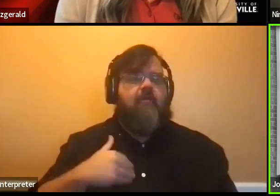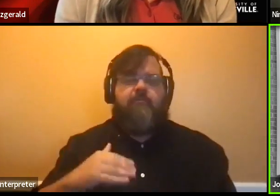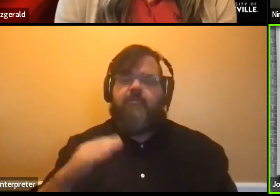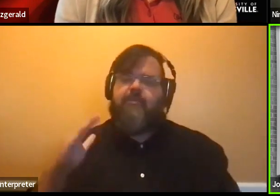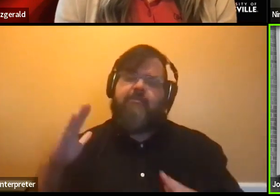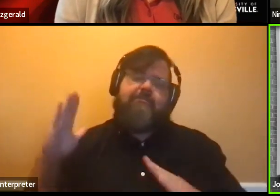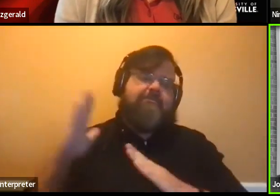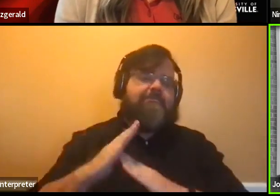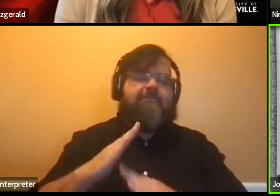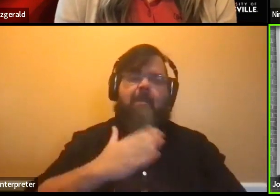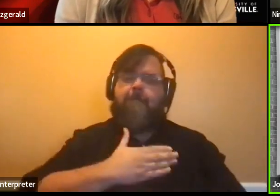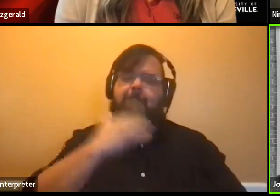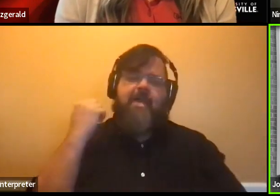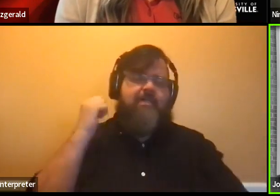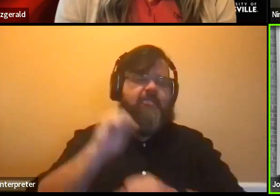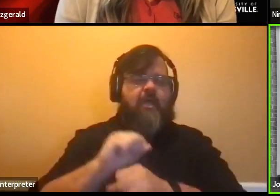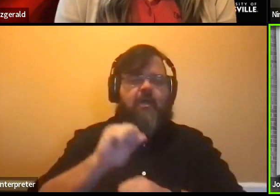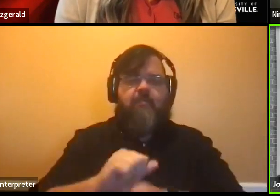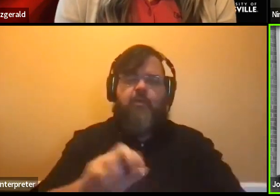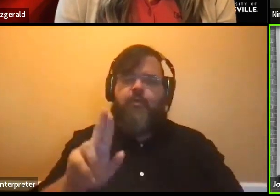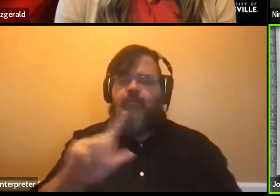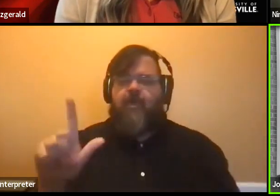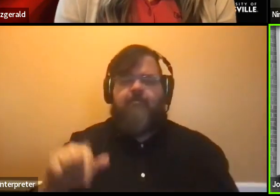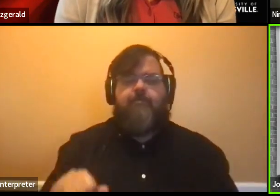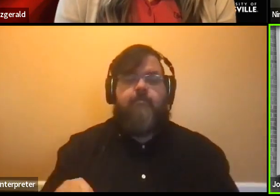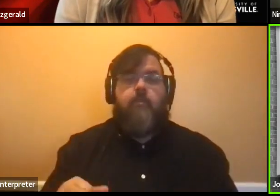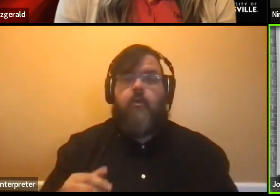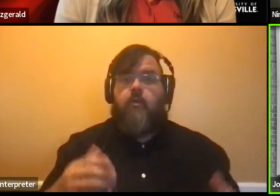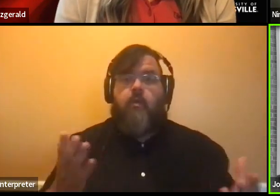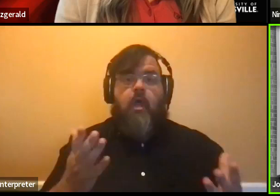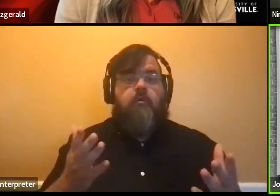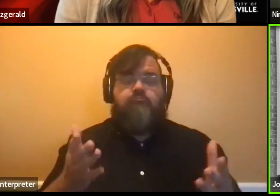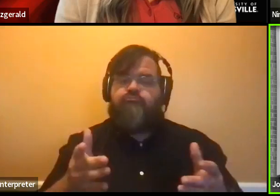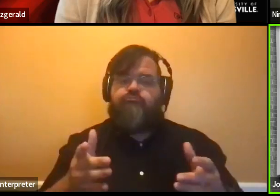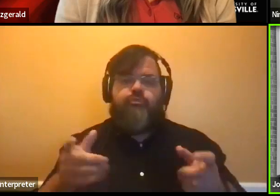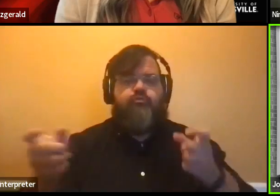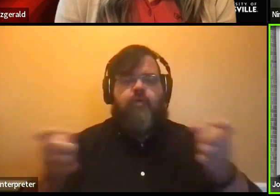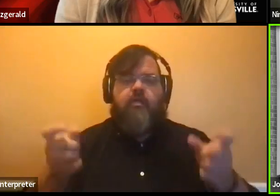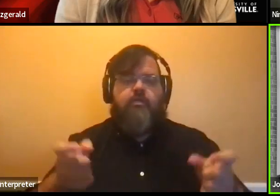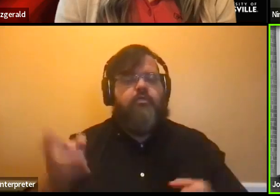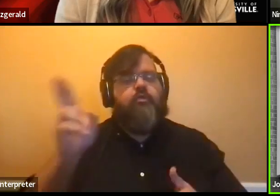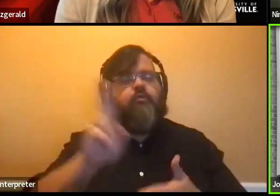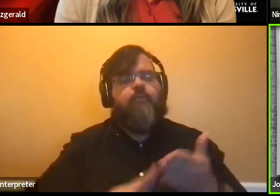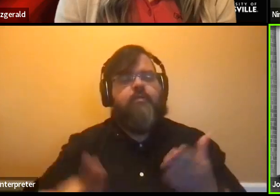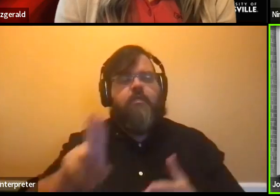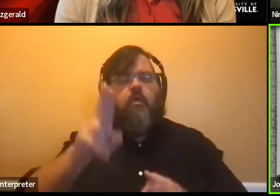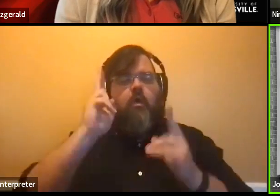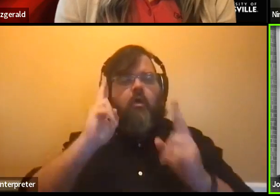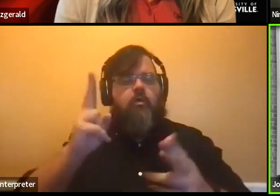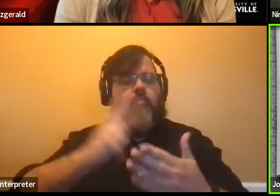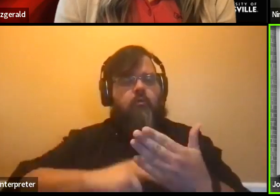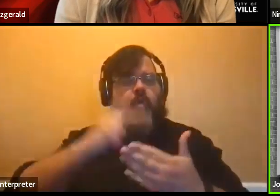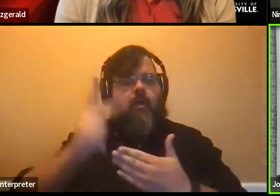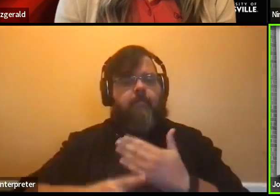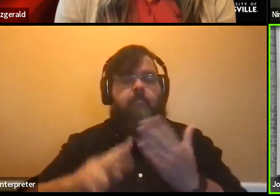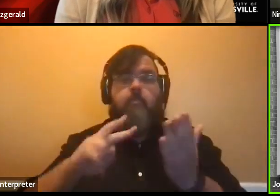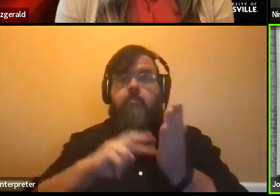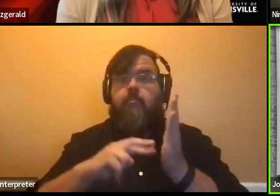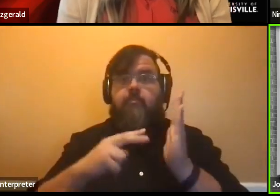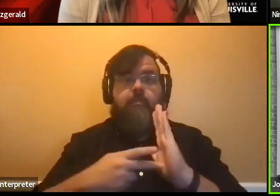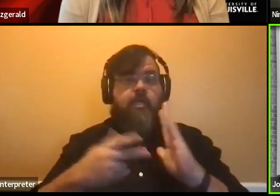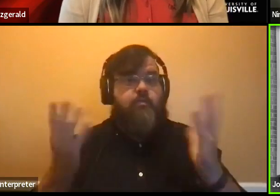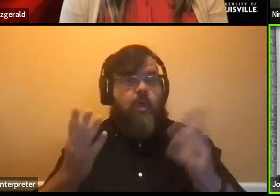job at UofL. And that is directing the university honors program, because that means every day I get to work with